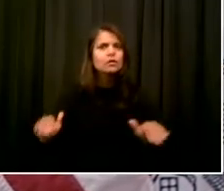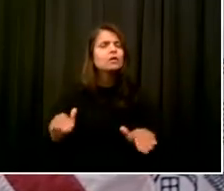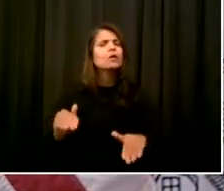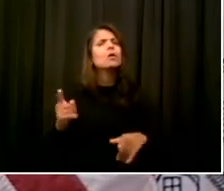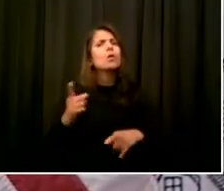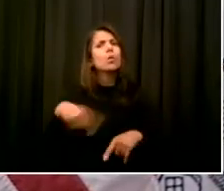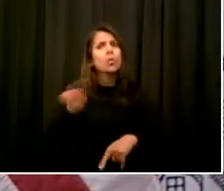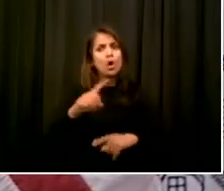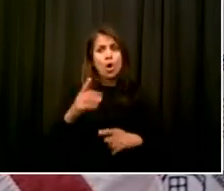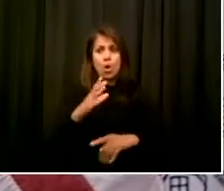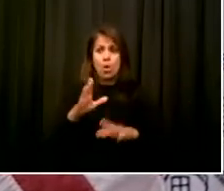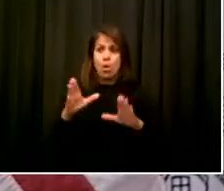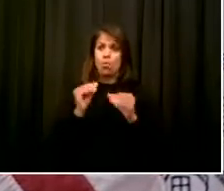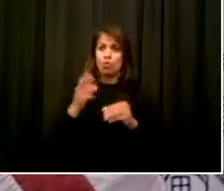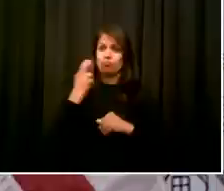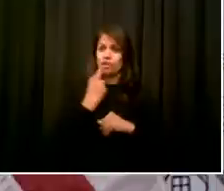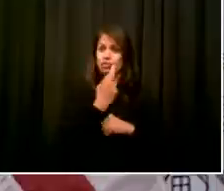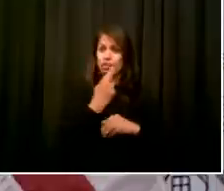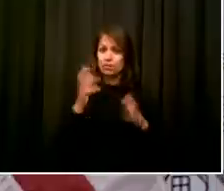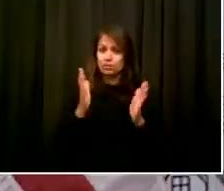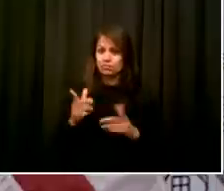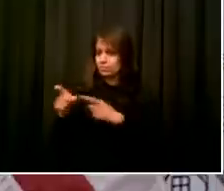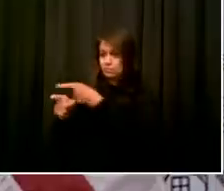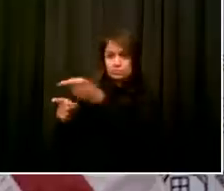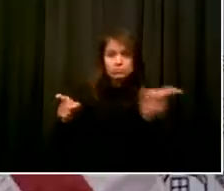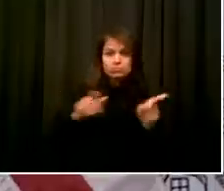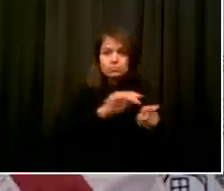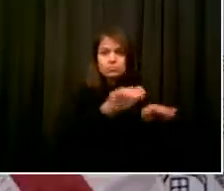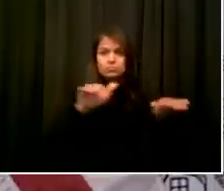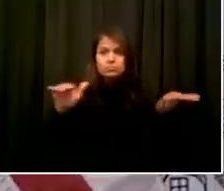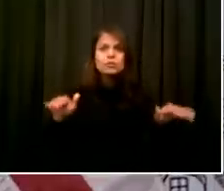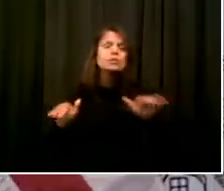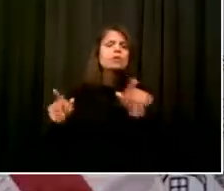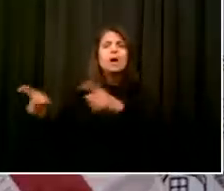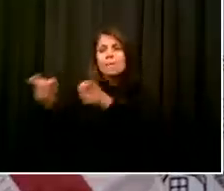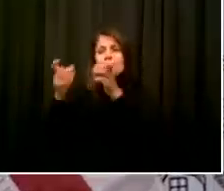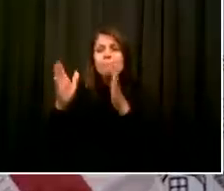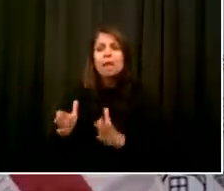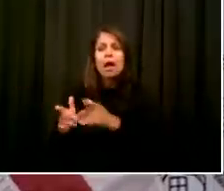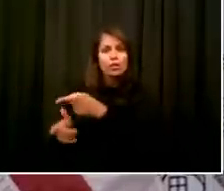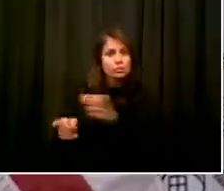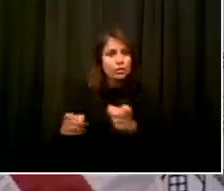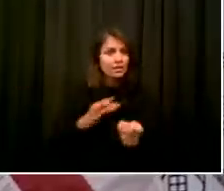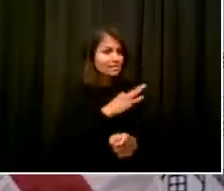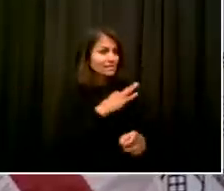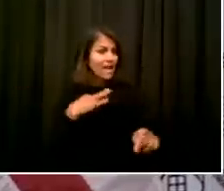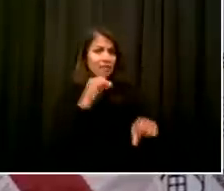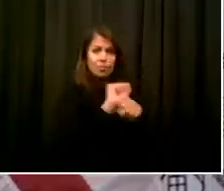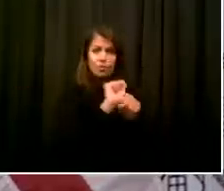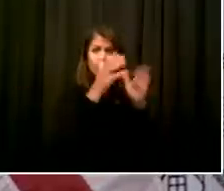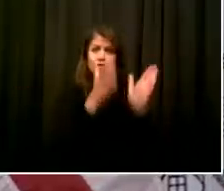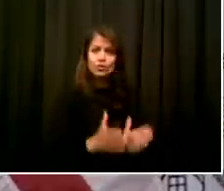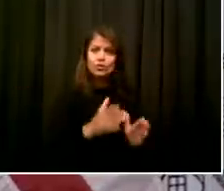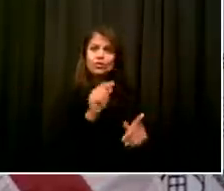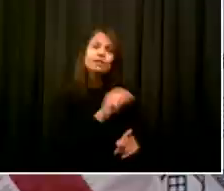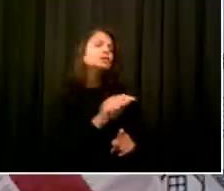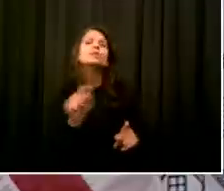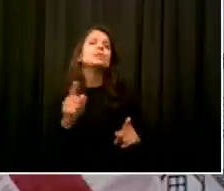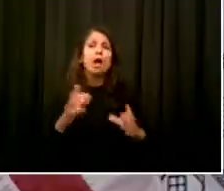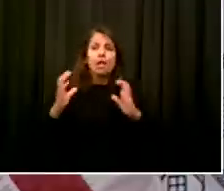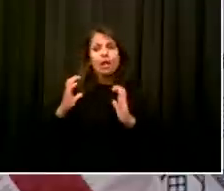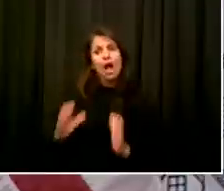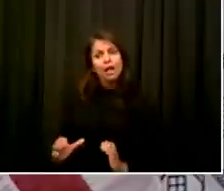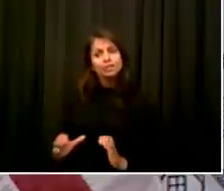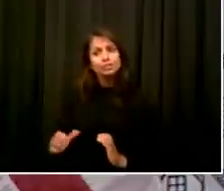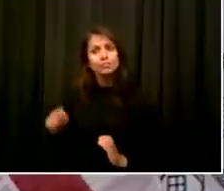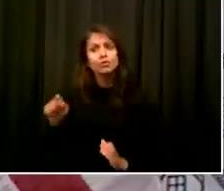managers, the folks who work there, and all of you who patronize the bars and restaurants and cafes in your community. We want to keep moving forward.